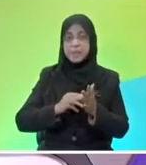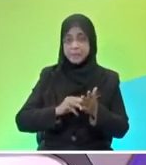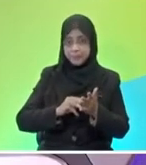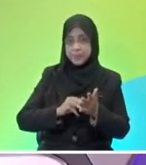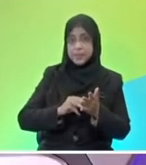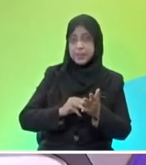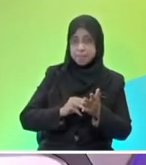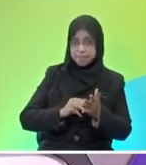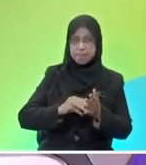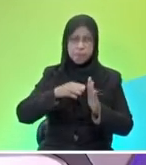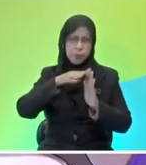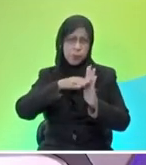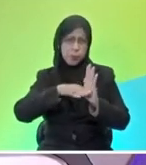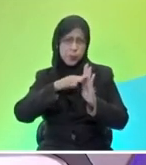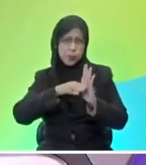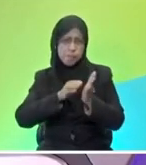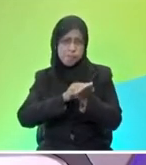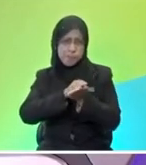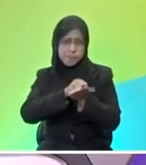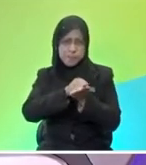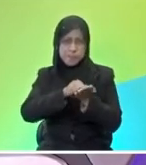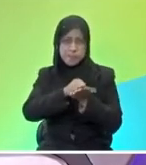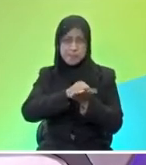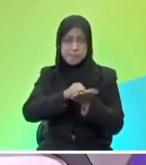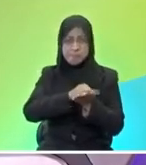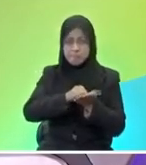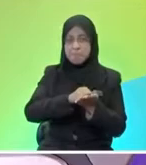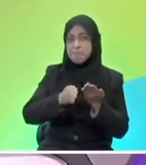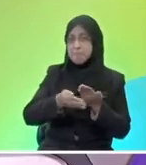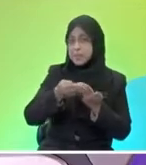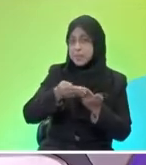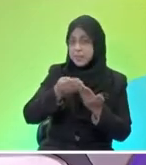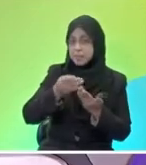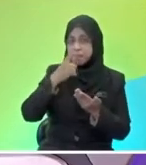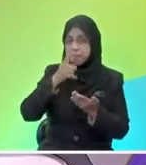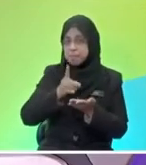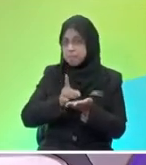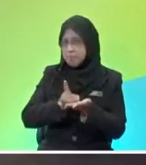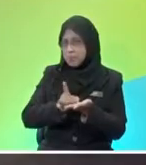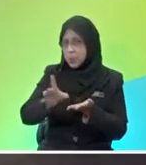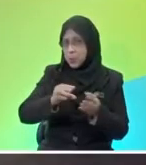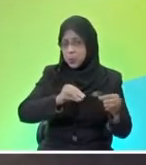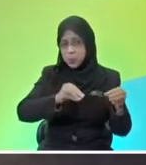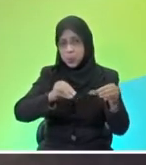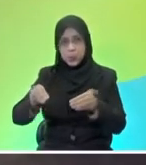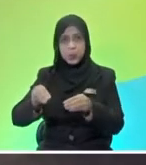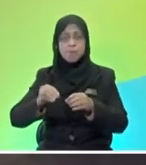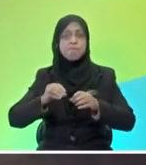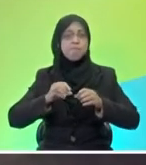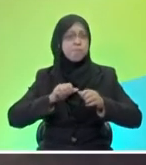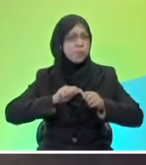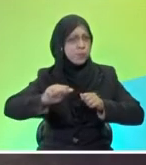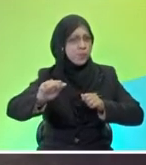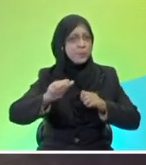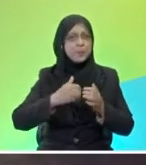actually reduces the friction between the chip and also the board therefore, it can move further. It can move further,